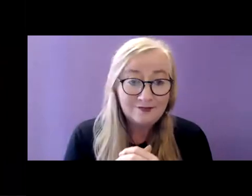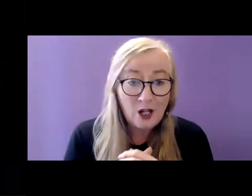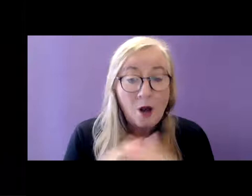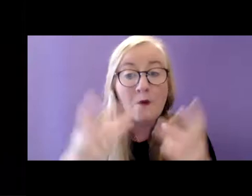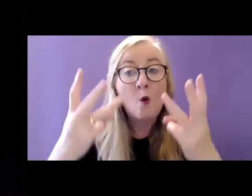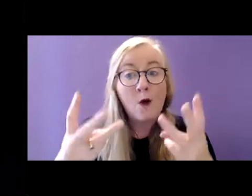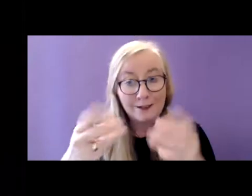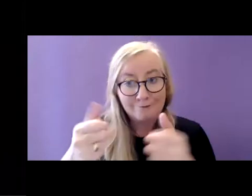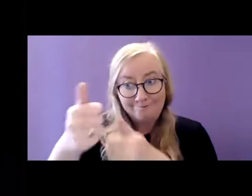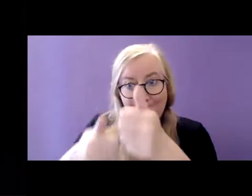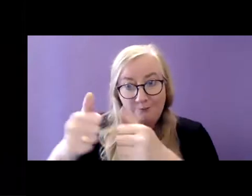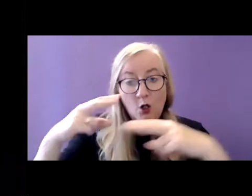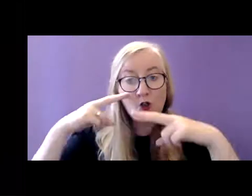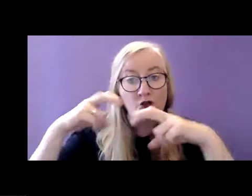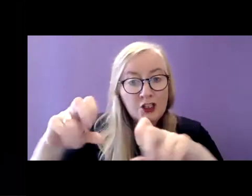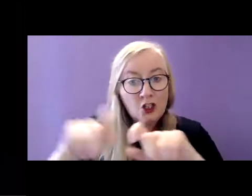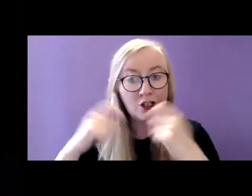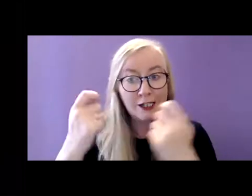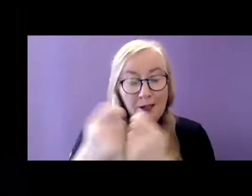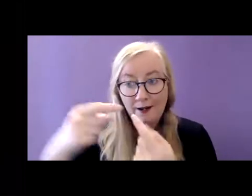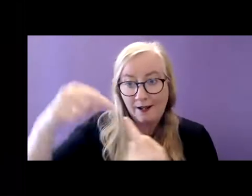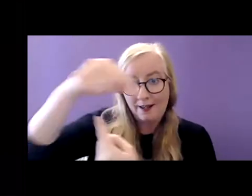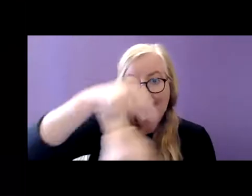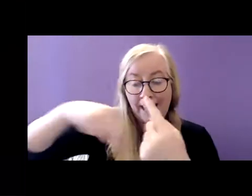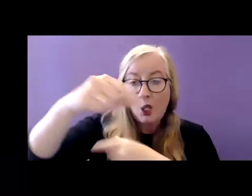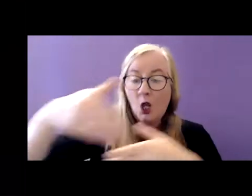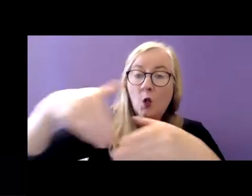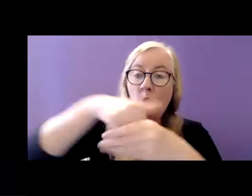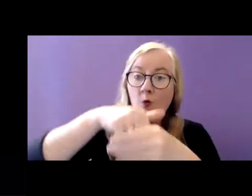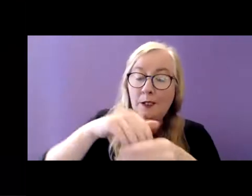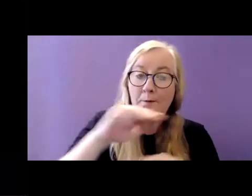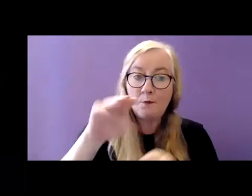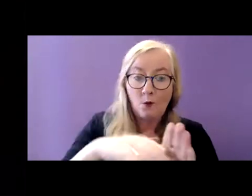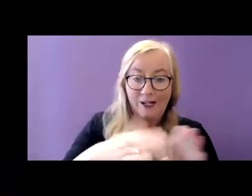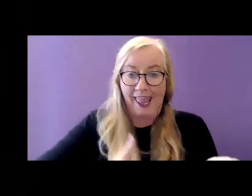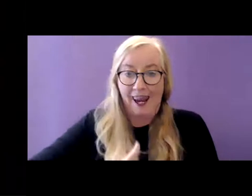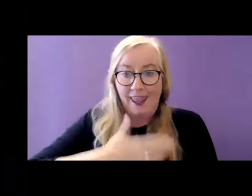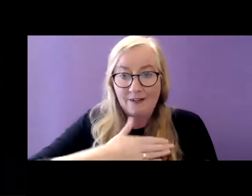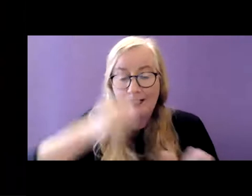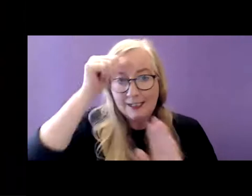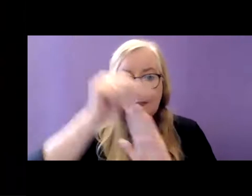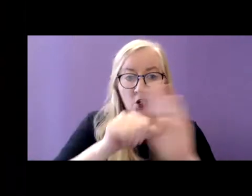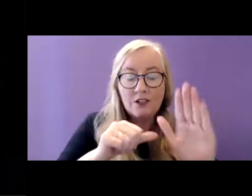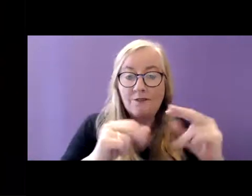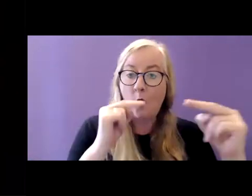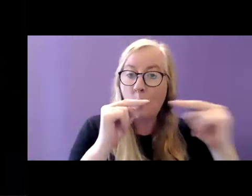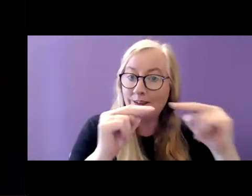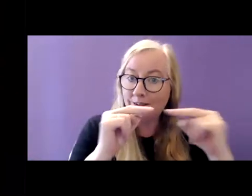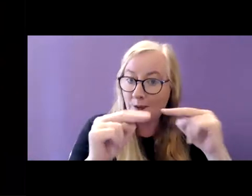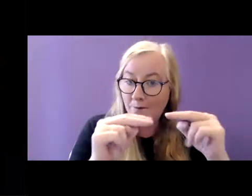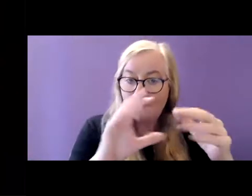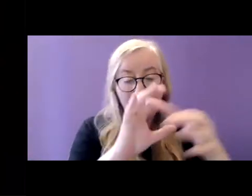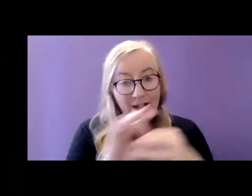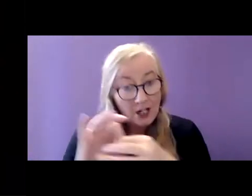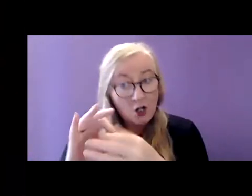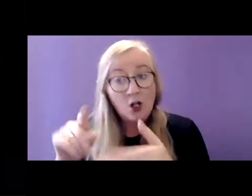research team for their inclusion of people with lived experience of autism and homelessness. The